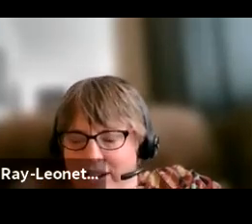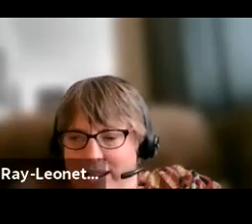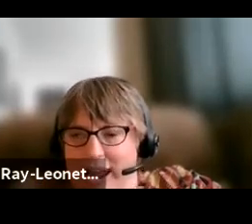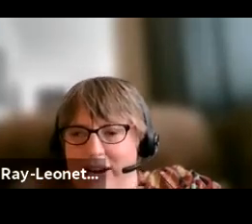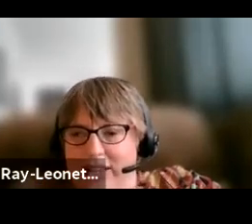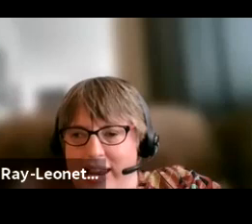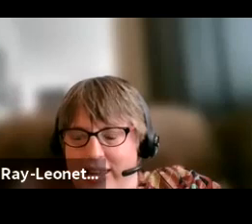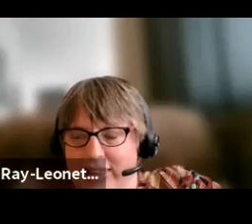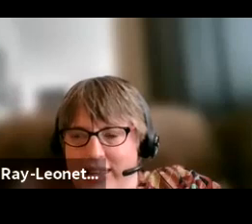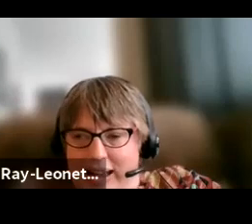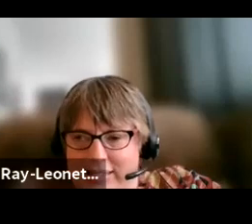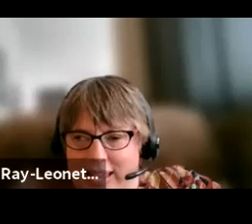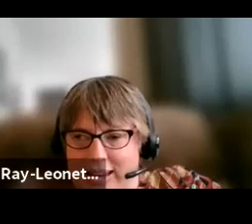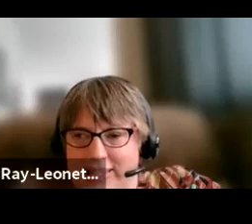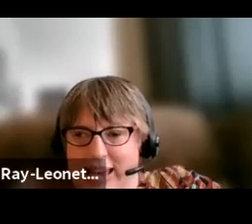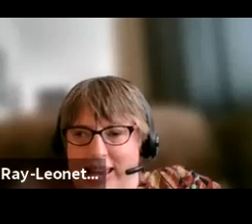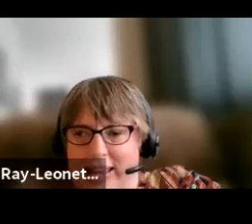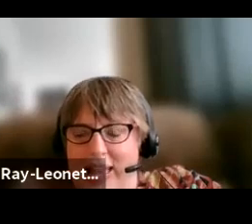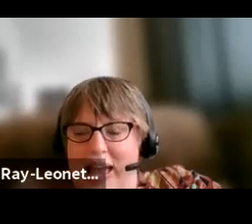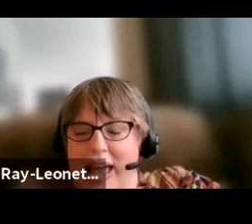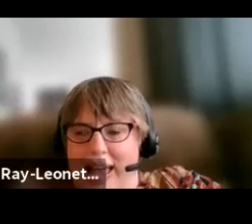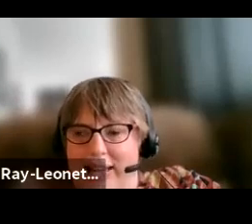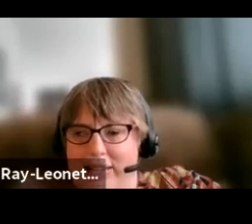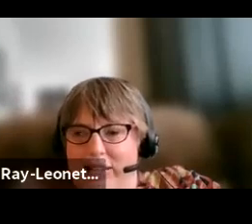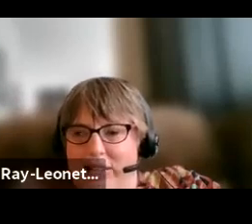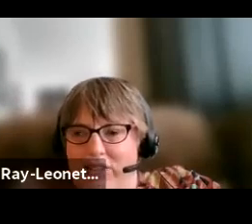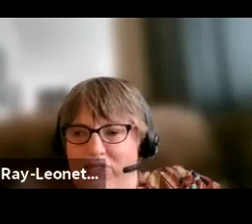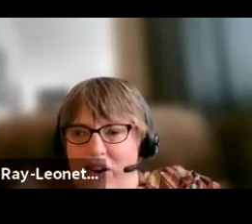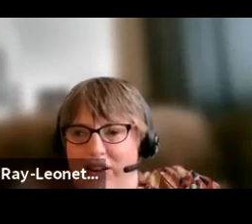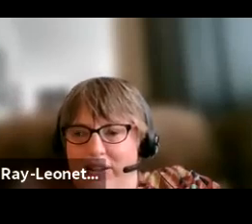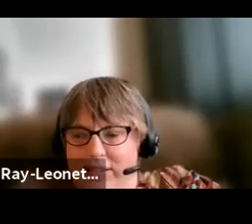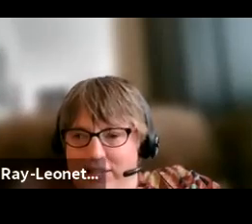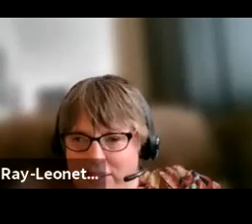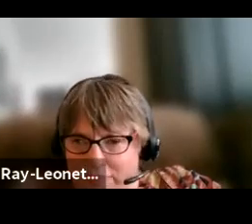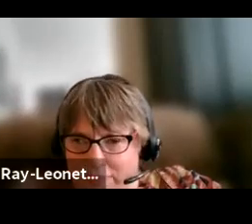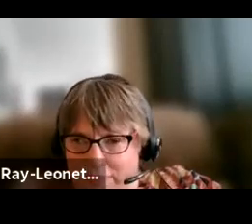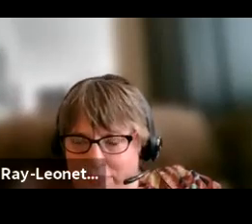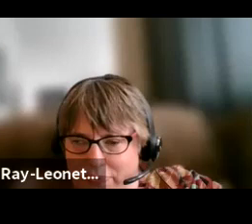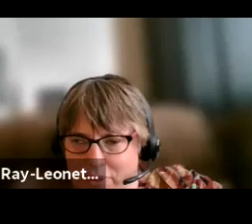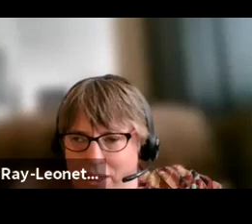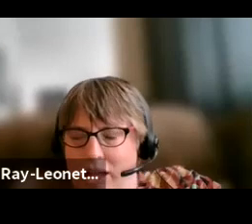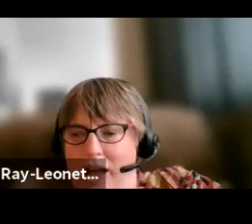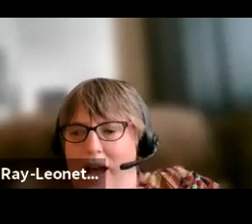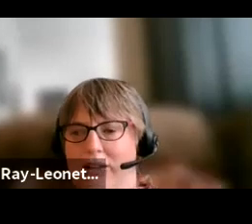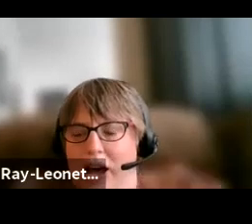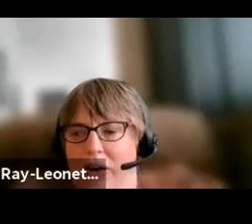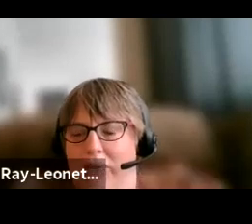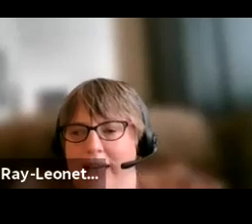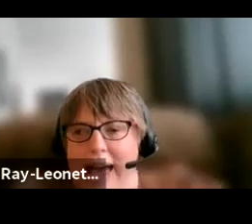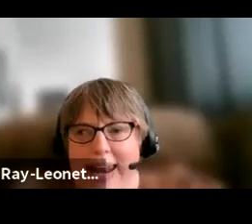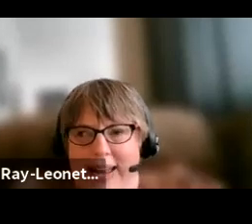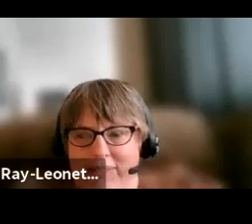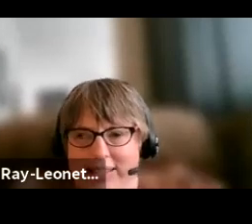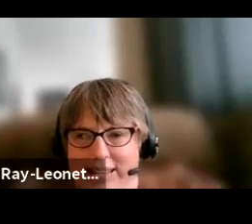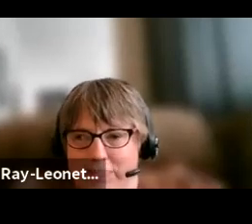congregate care setting, the isolated setting is the default system. So